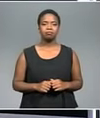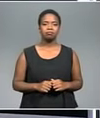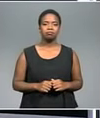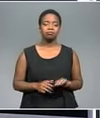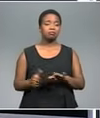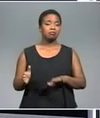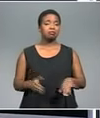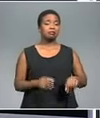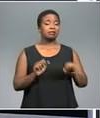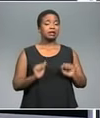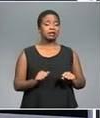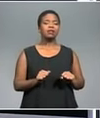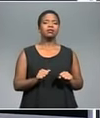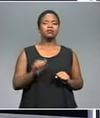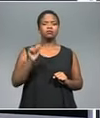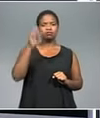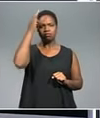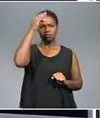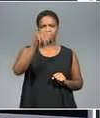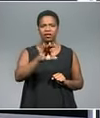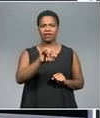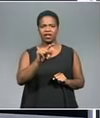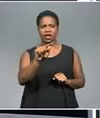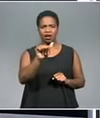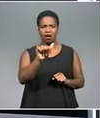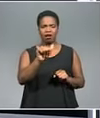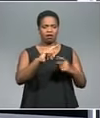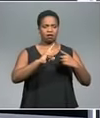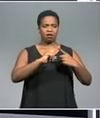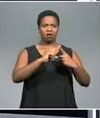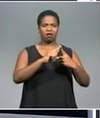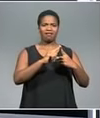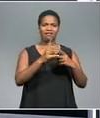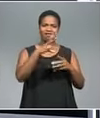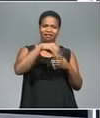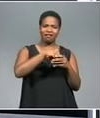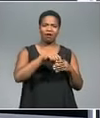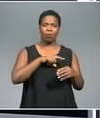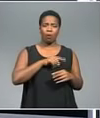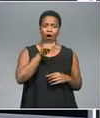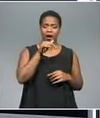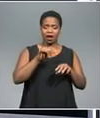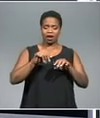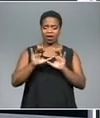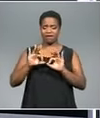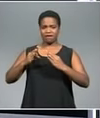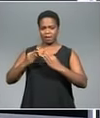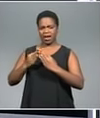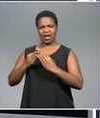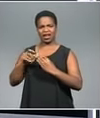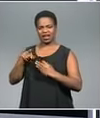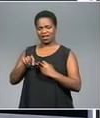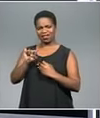The state is still confident it has a case against Fita Koupe. He's accused of being involved in the killing of seven family members in